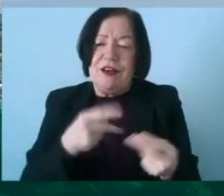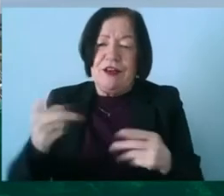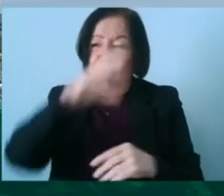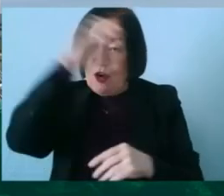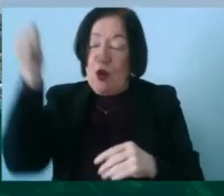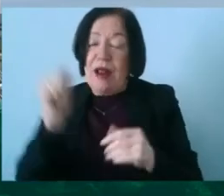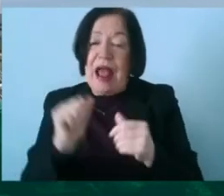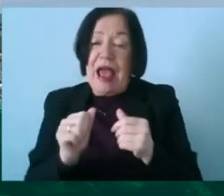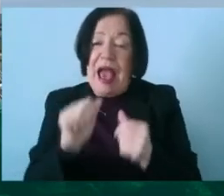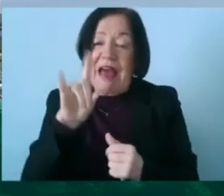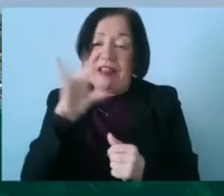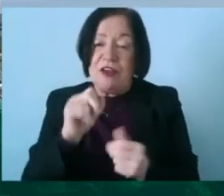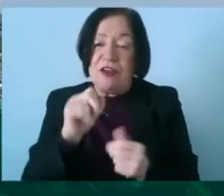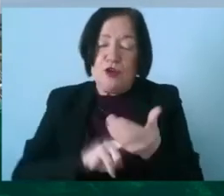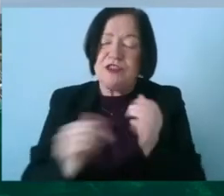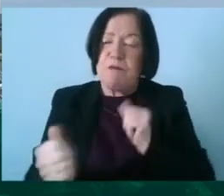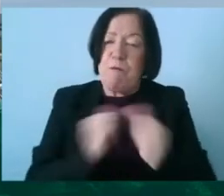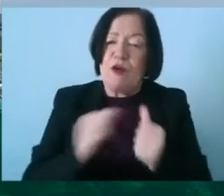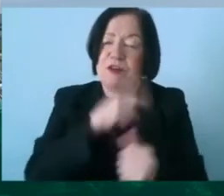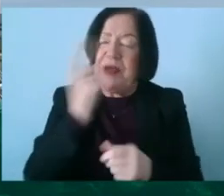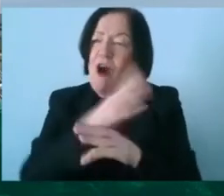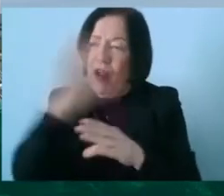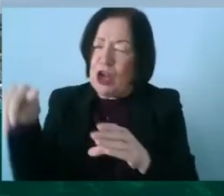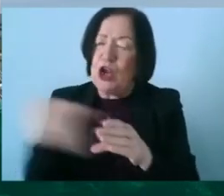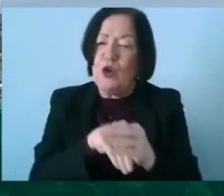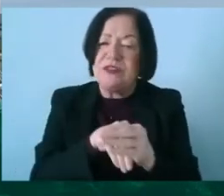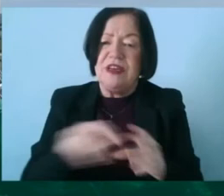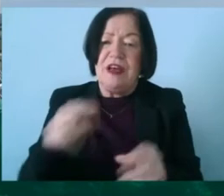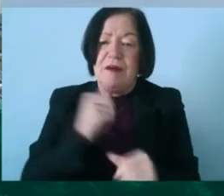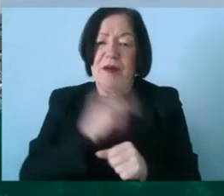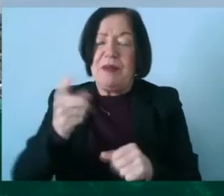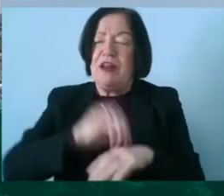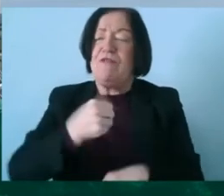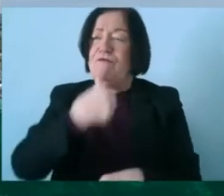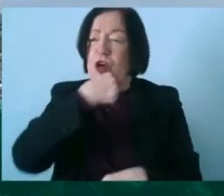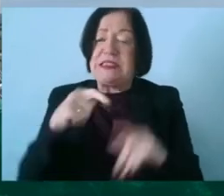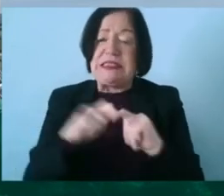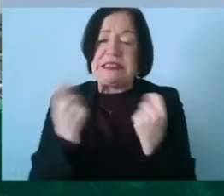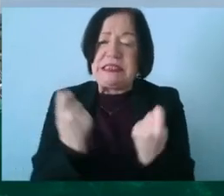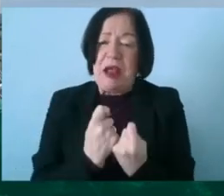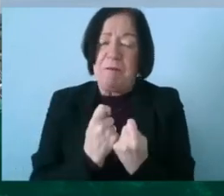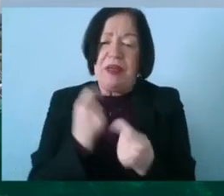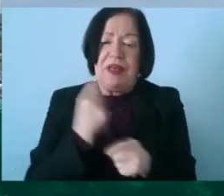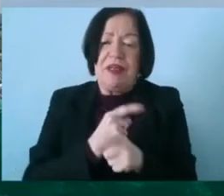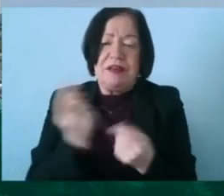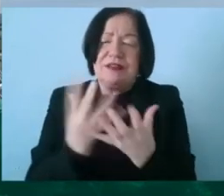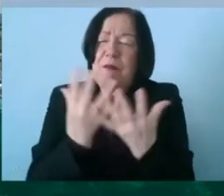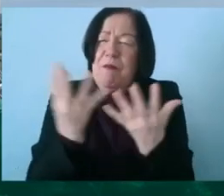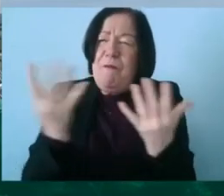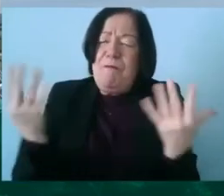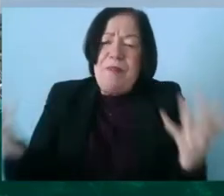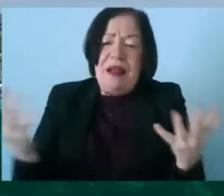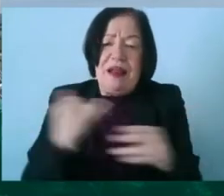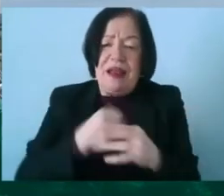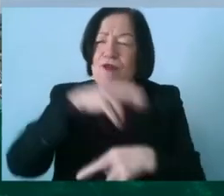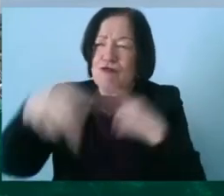we need to use the sport to be inclusive and it's not all about being on the first team there's so many things that go on and then around